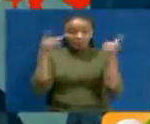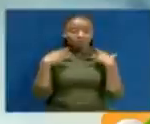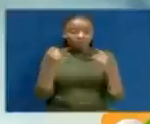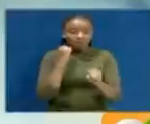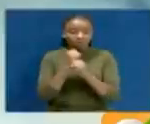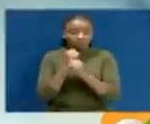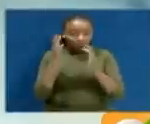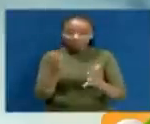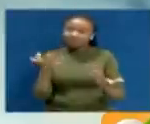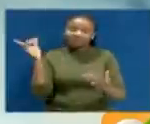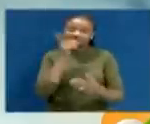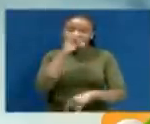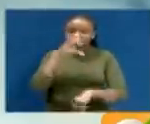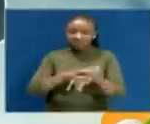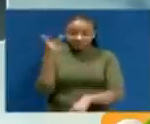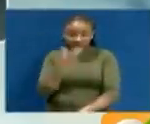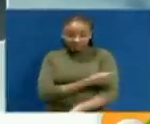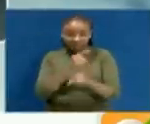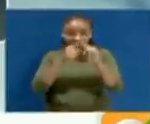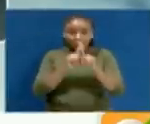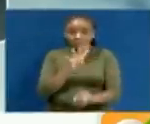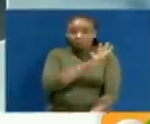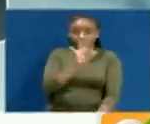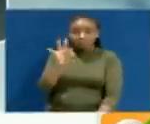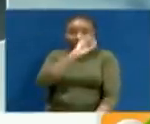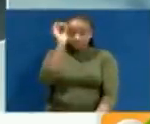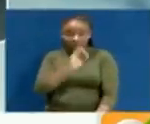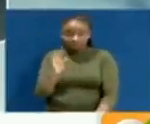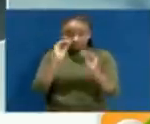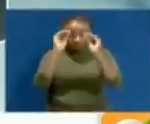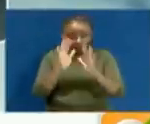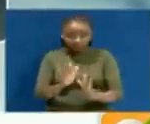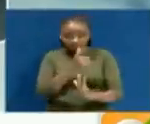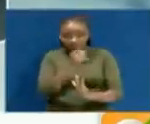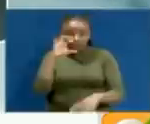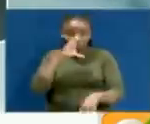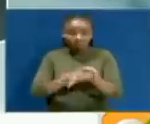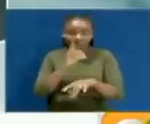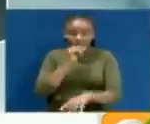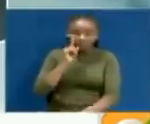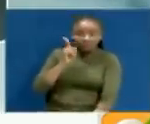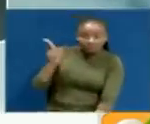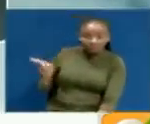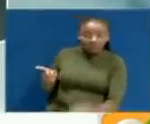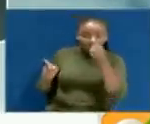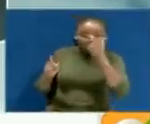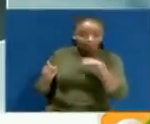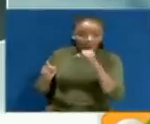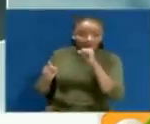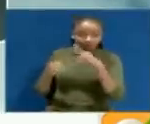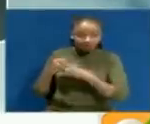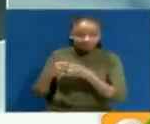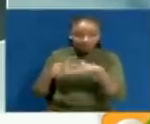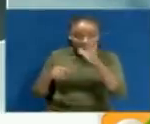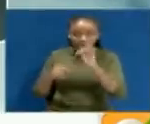workers targeted have been vaccinated. Likewise, 43 percent of teachers targeted and 11 percent of people age 58 and above have